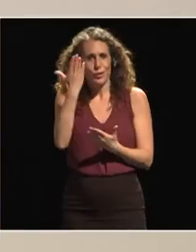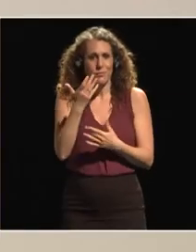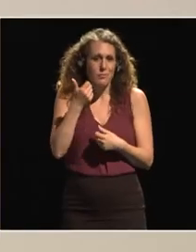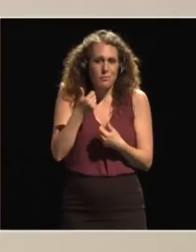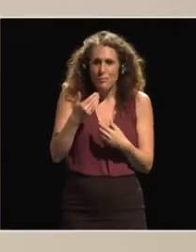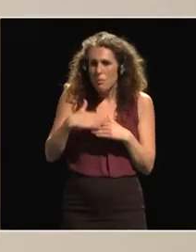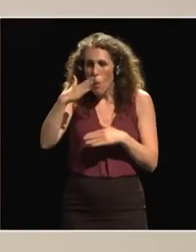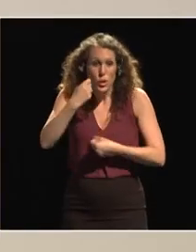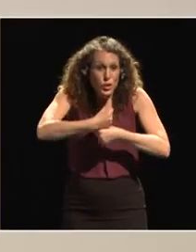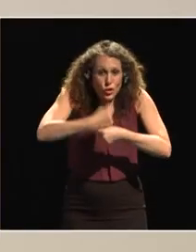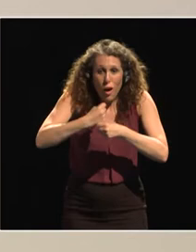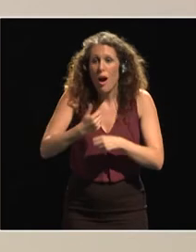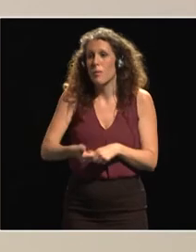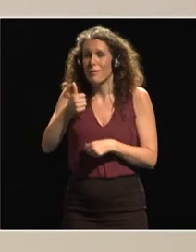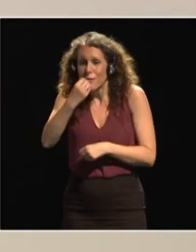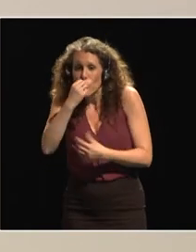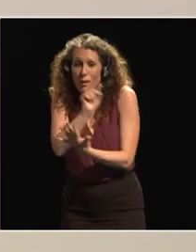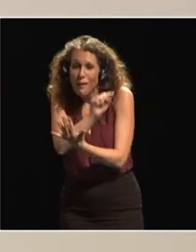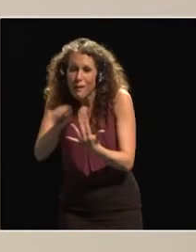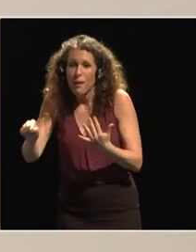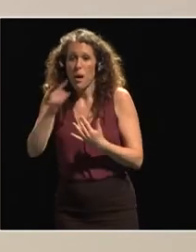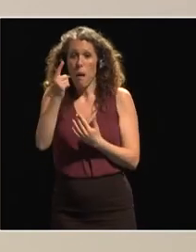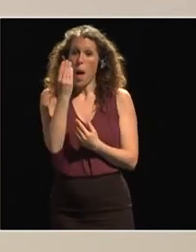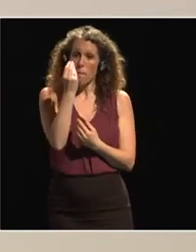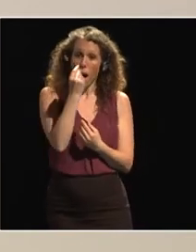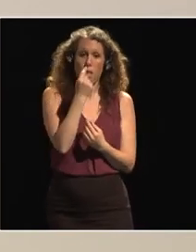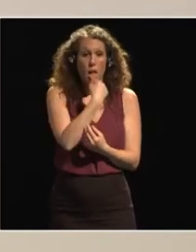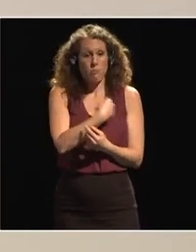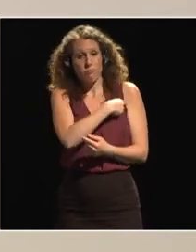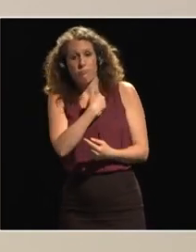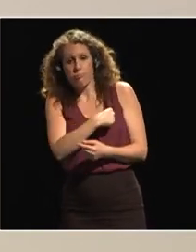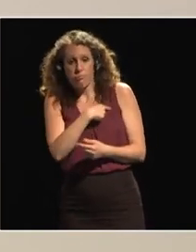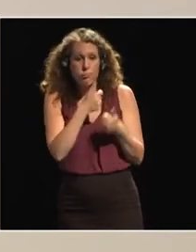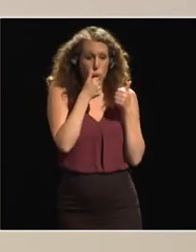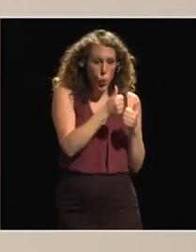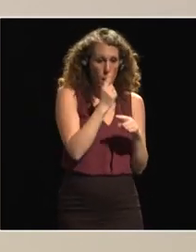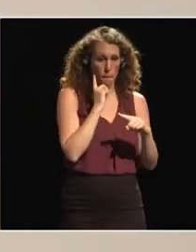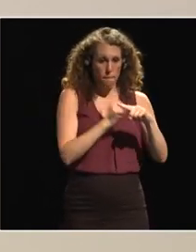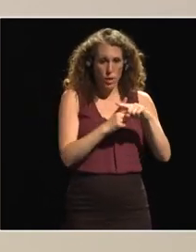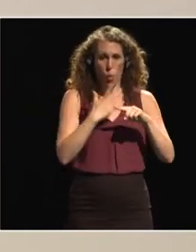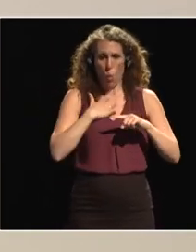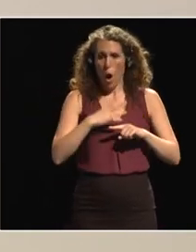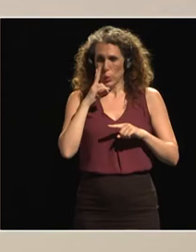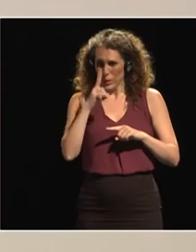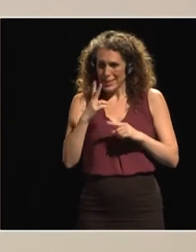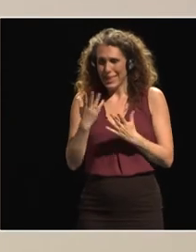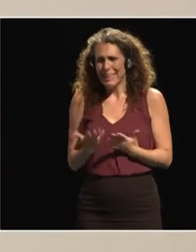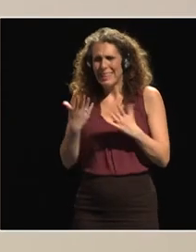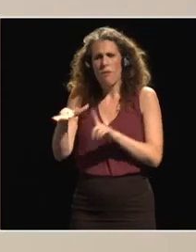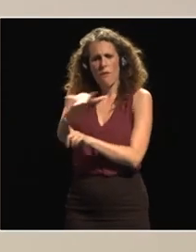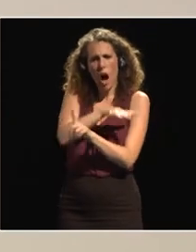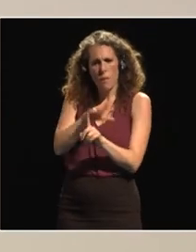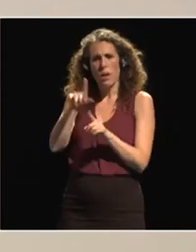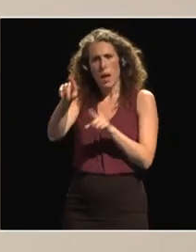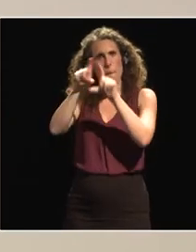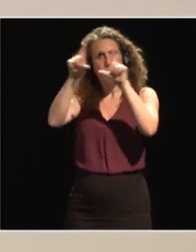but financial guarantees are only one part ensuring the right business and regulatory conditions for investments to flourish is just as important